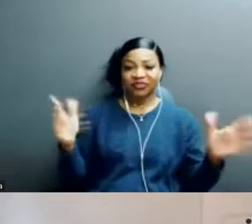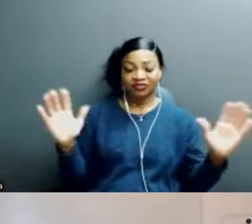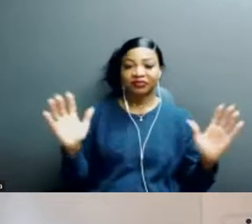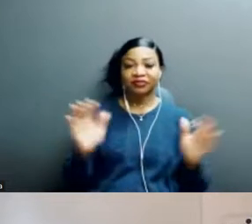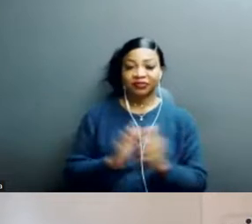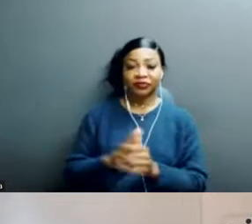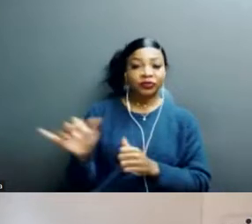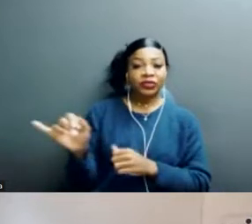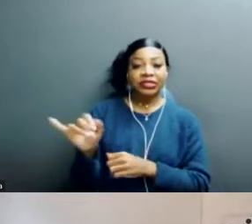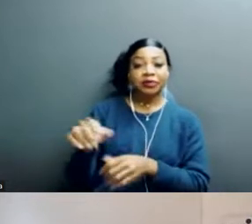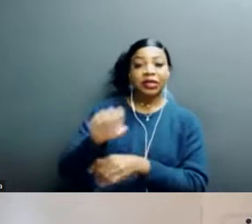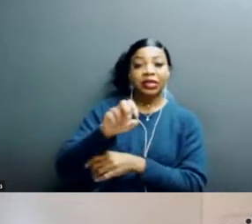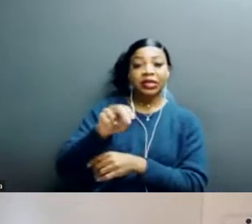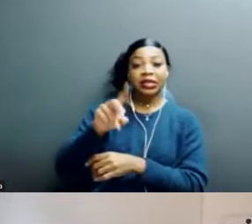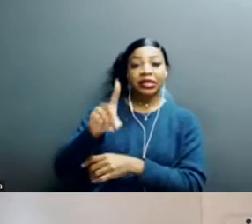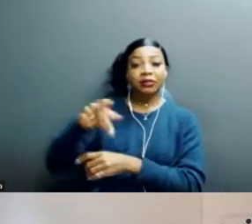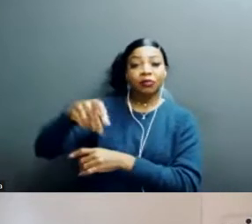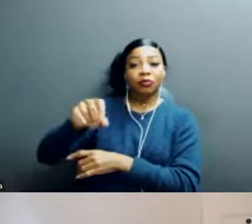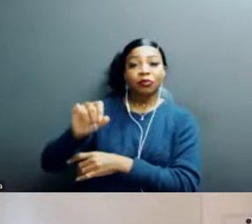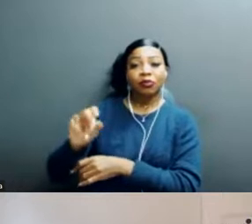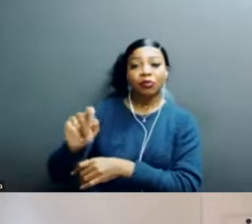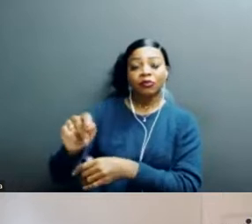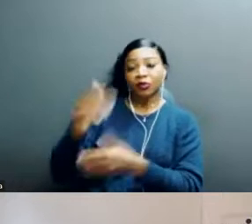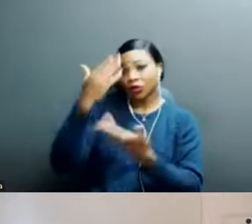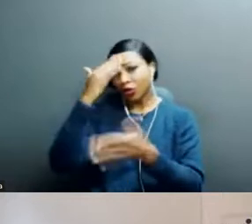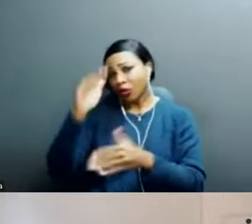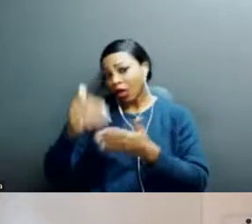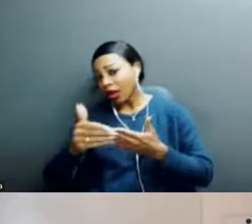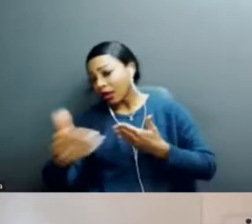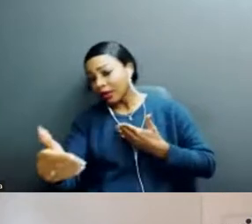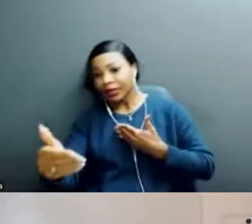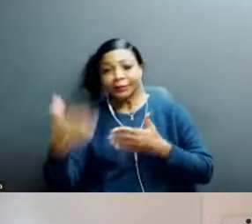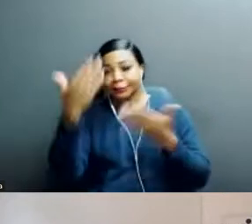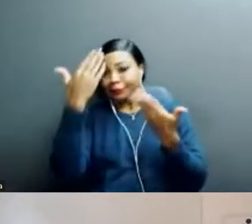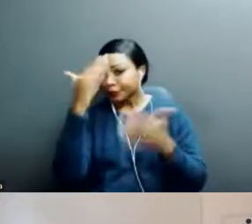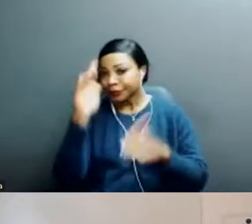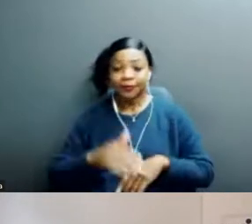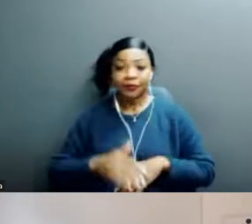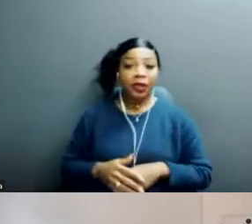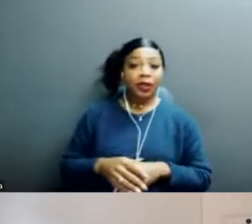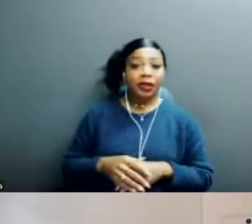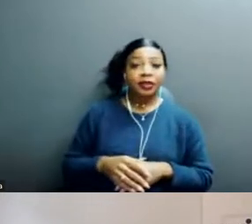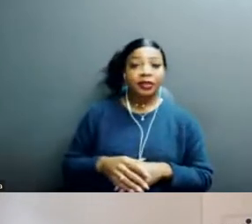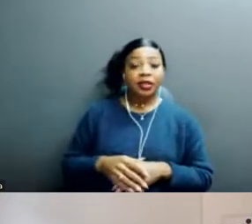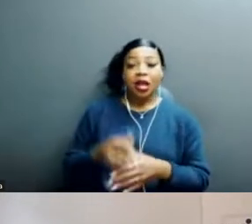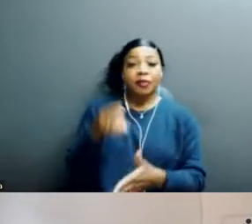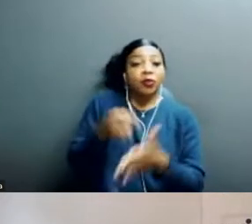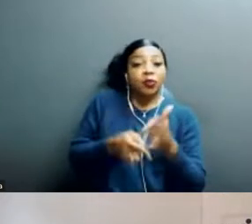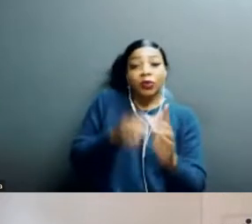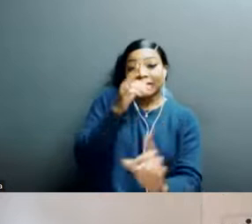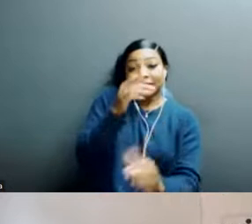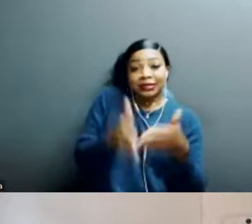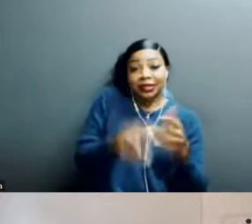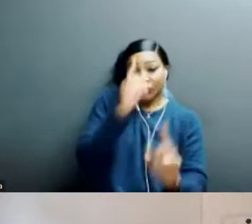same with endpoints. We just don't know what oftentimes individuals are not targeted because what is the, the end goal is usually